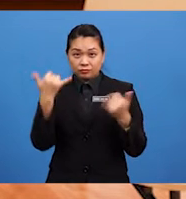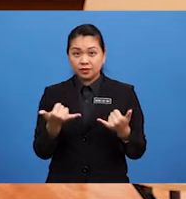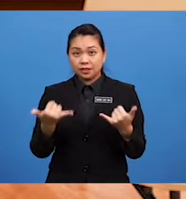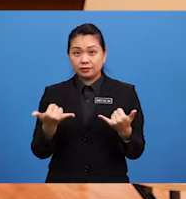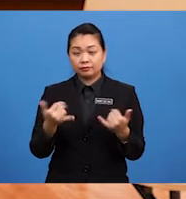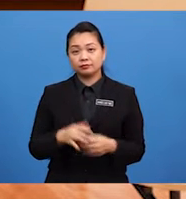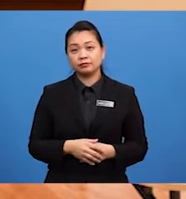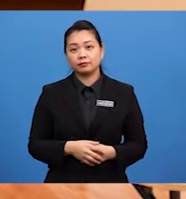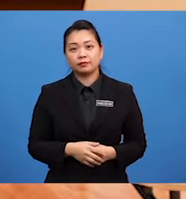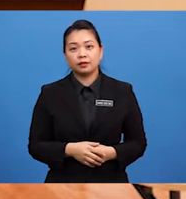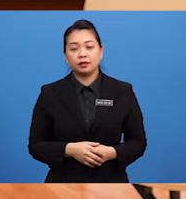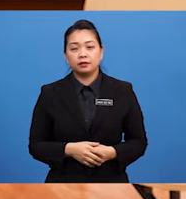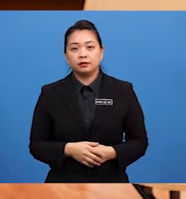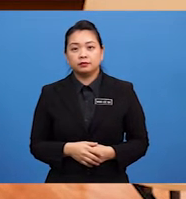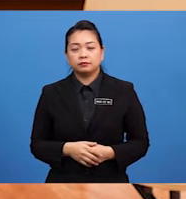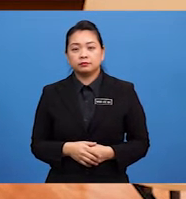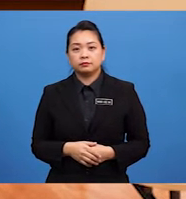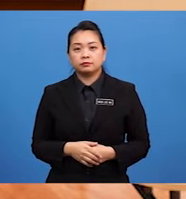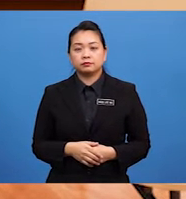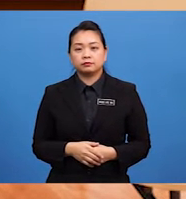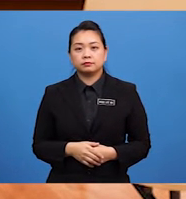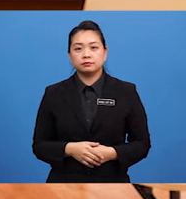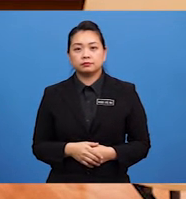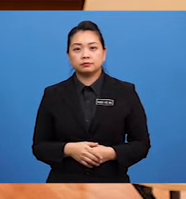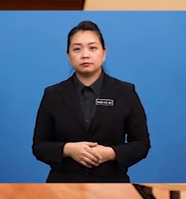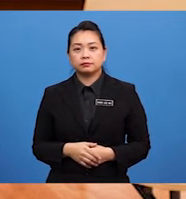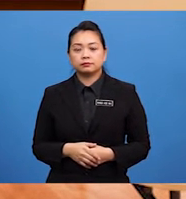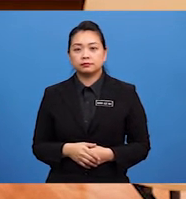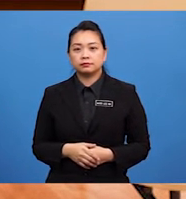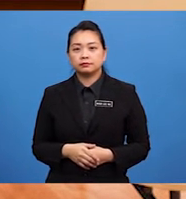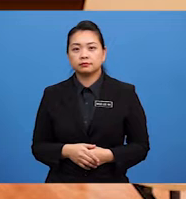Here Let Me Help You